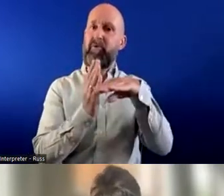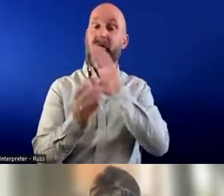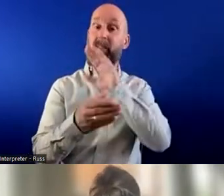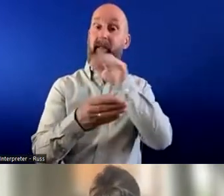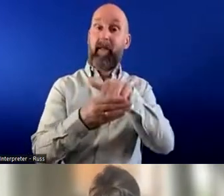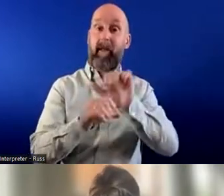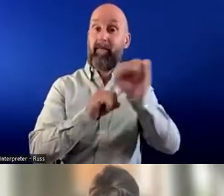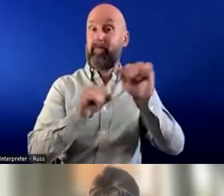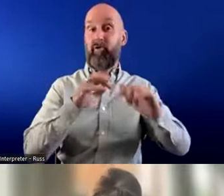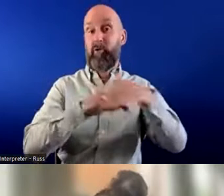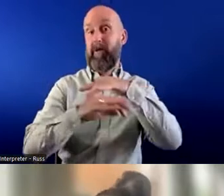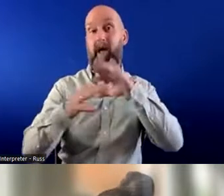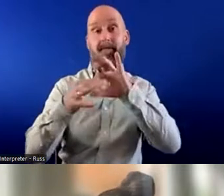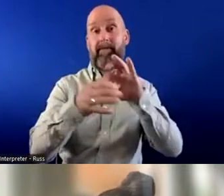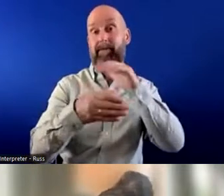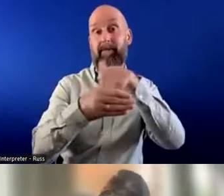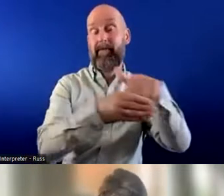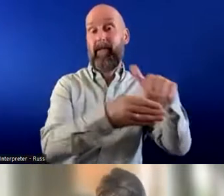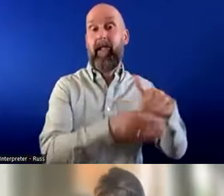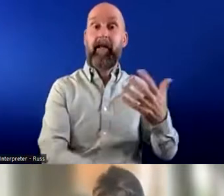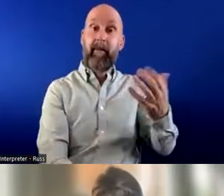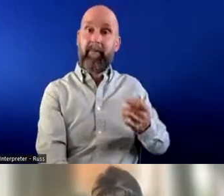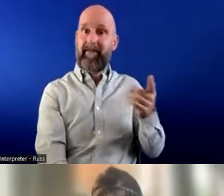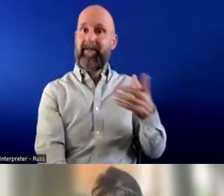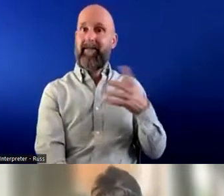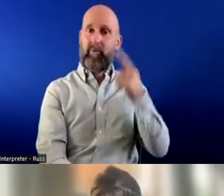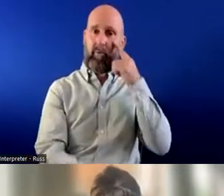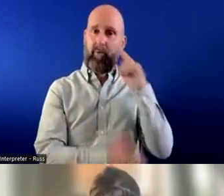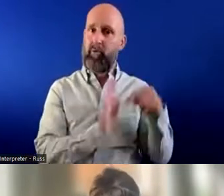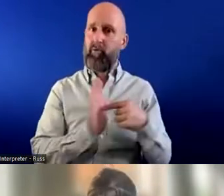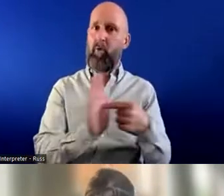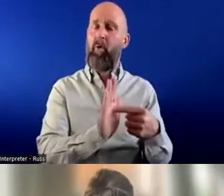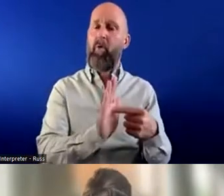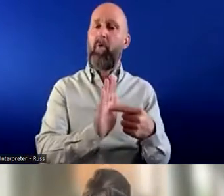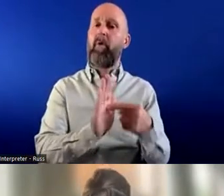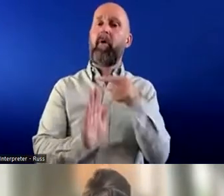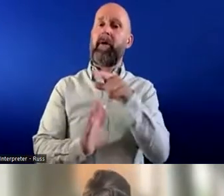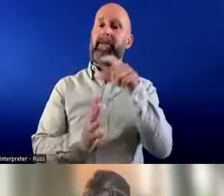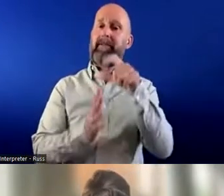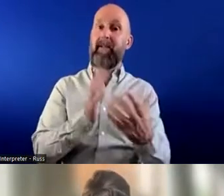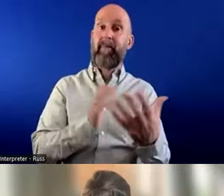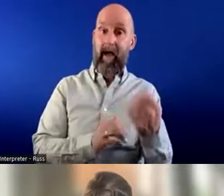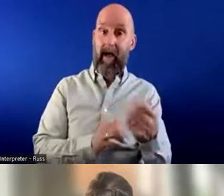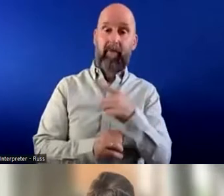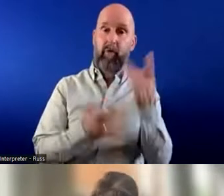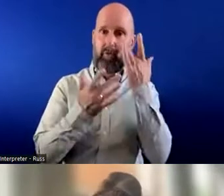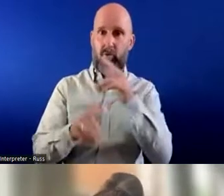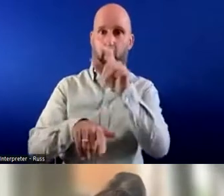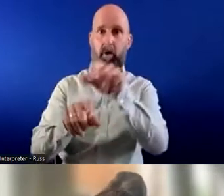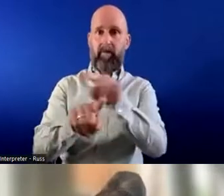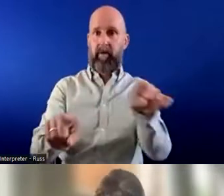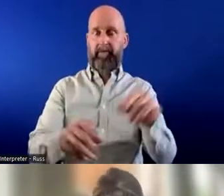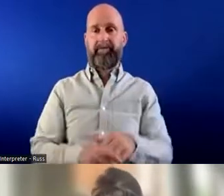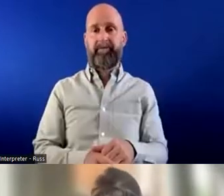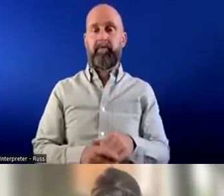every part of society and that businesses need to be reflective of your customer base and the community in which you're working. And we